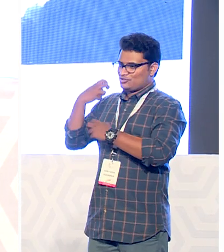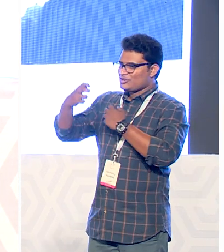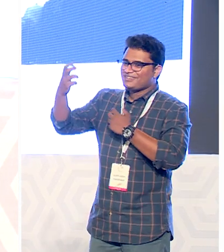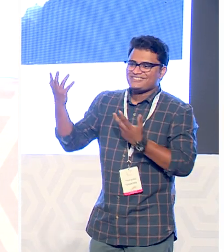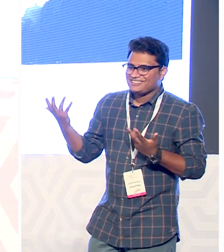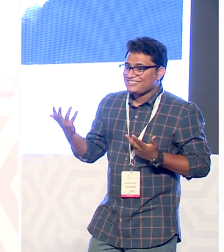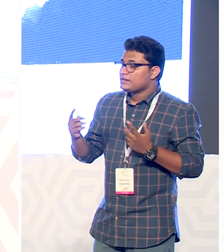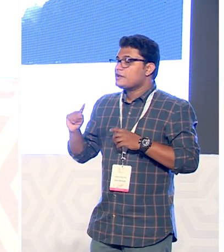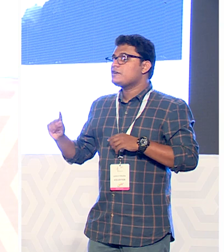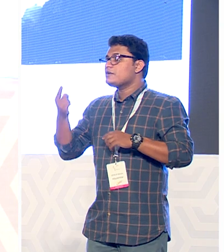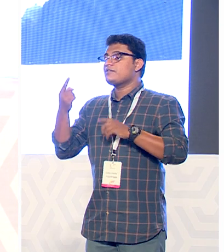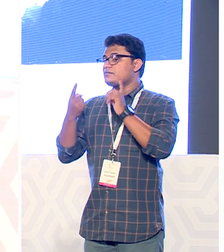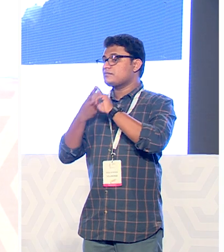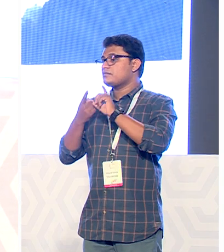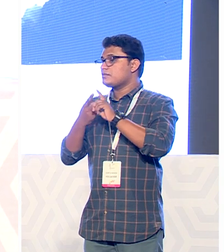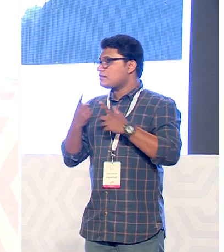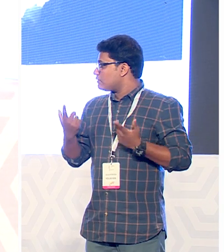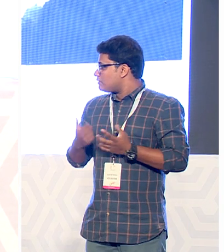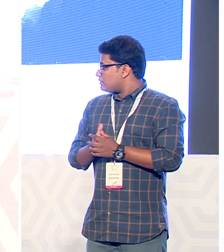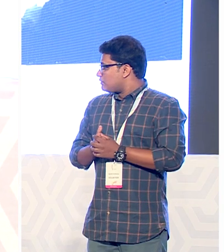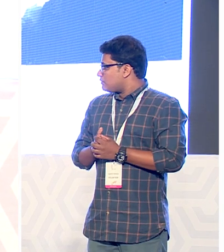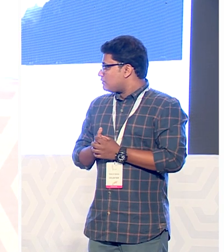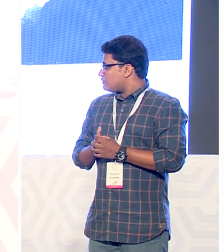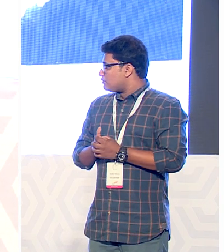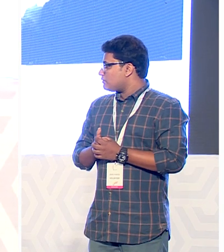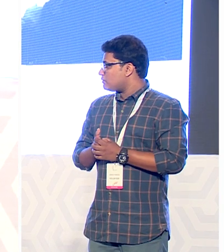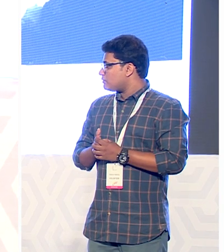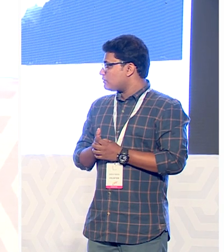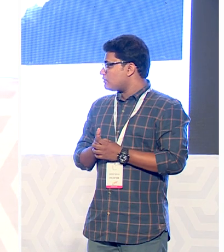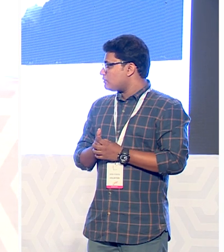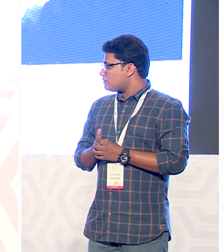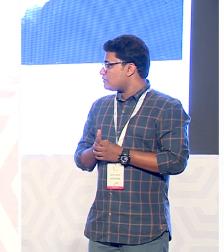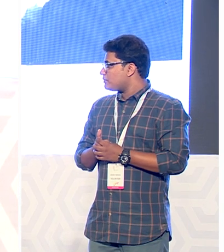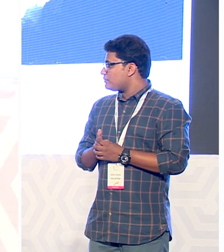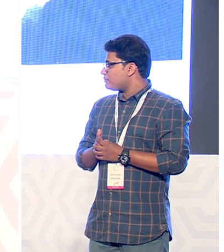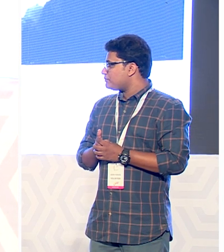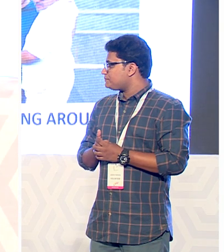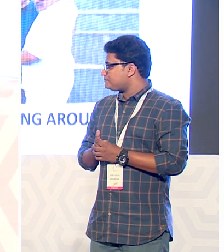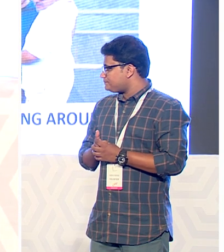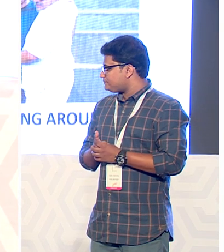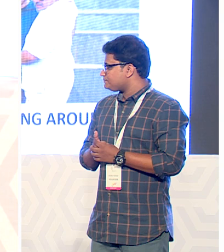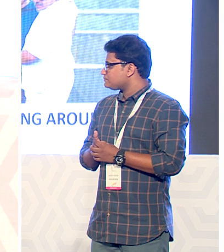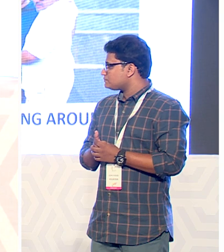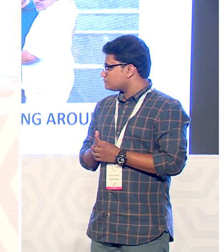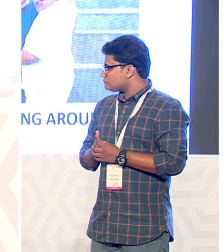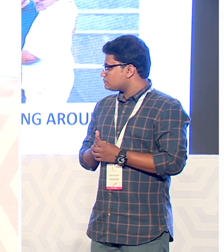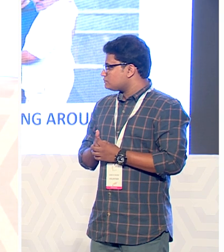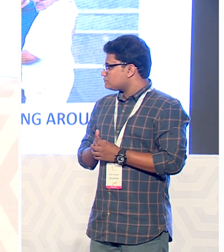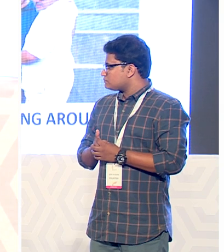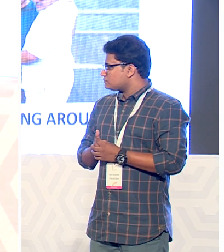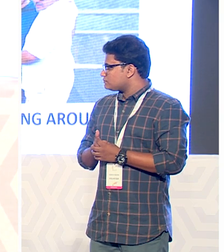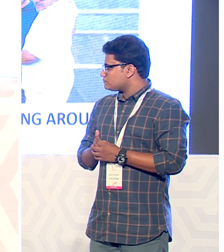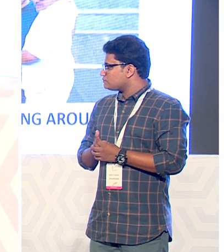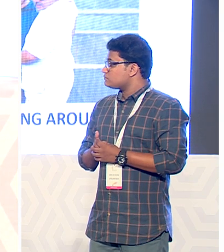first when I was diagnosed and it was clear that I would be needing physical help all the time he